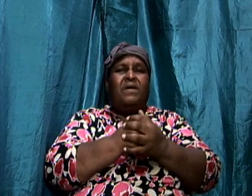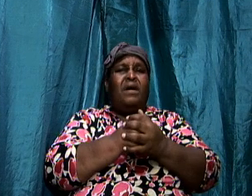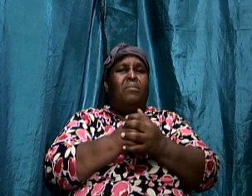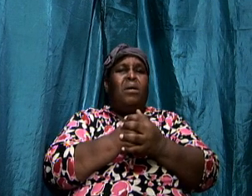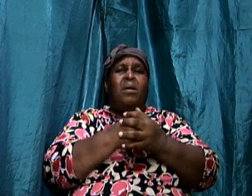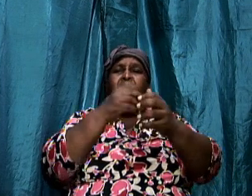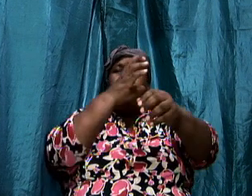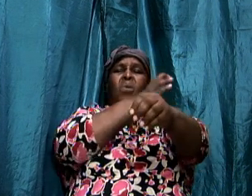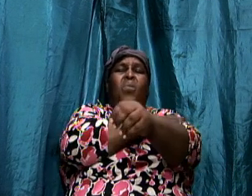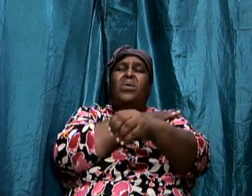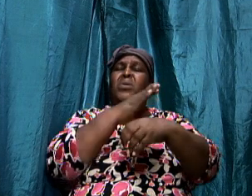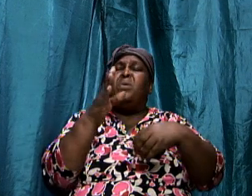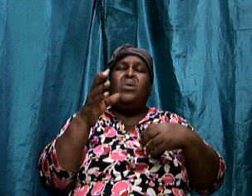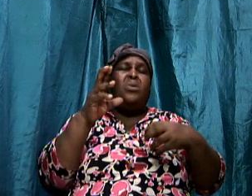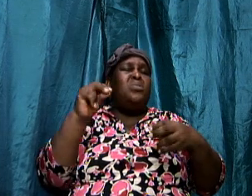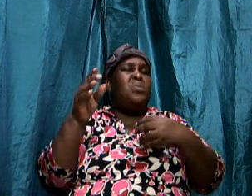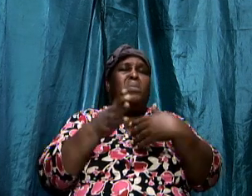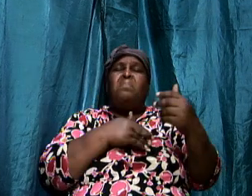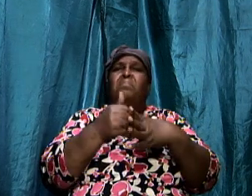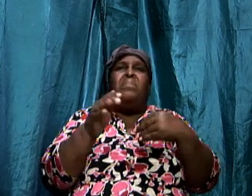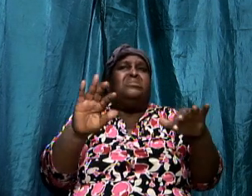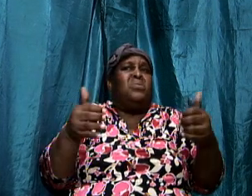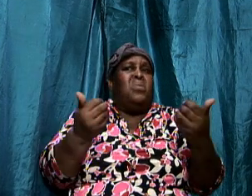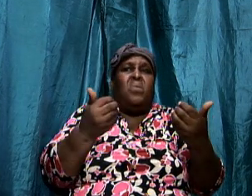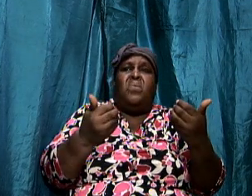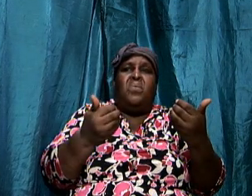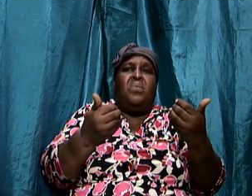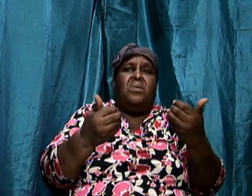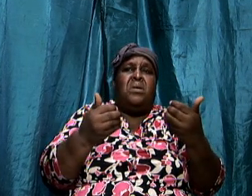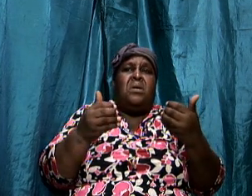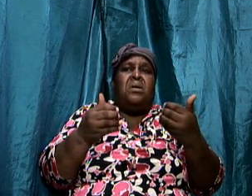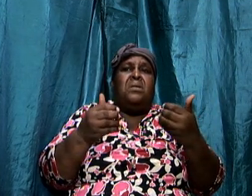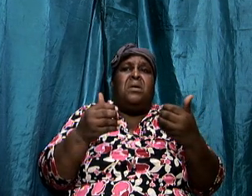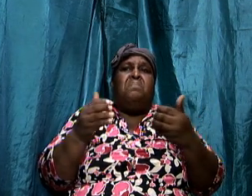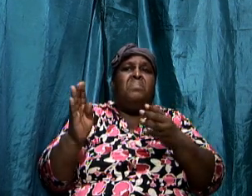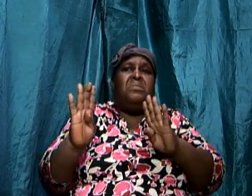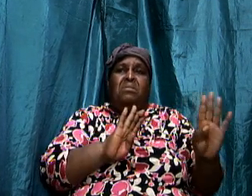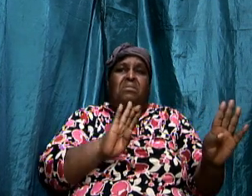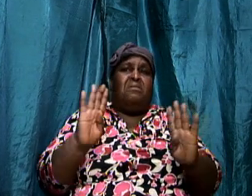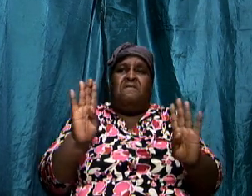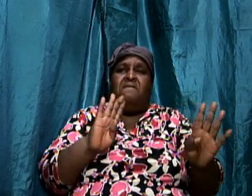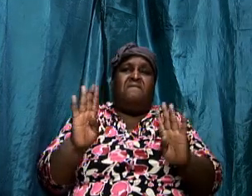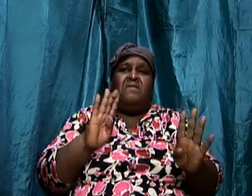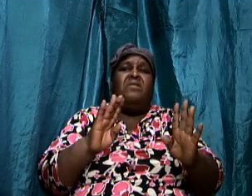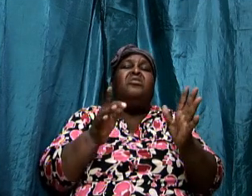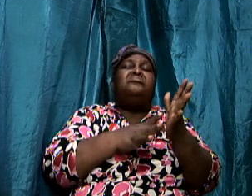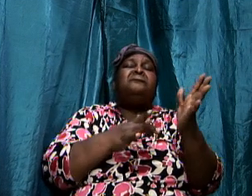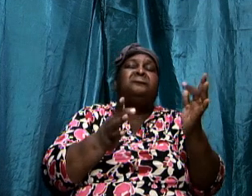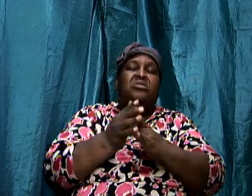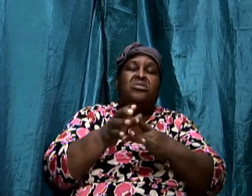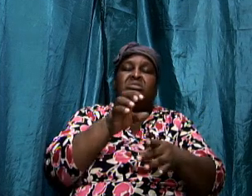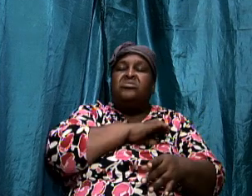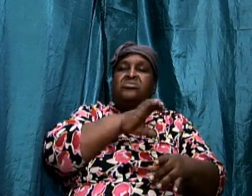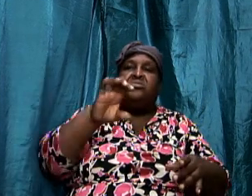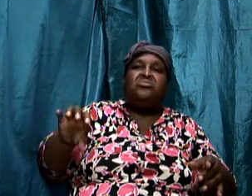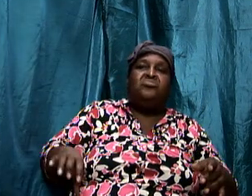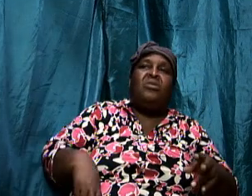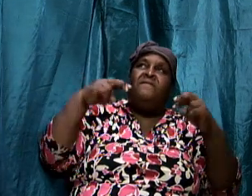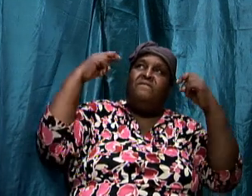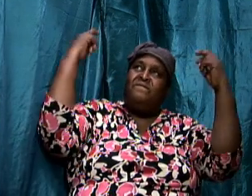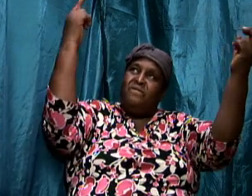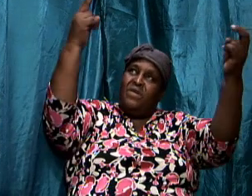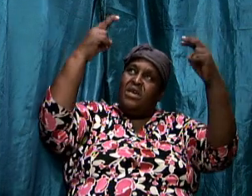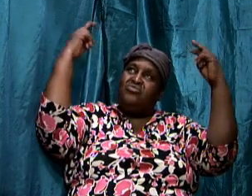how they carry on and etc etc jesus christ victory